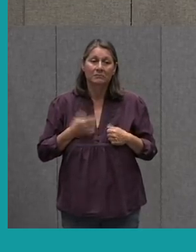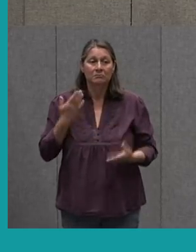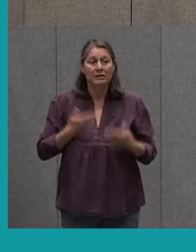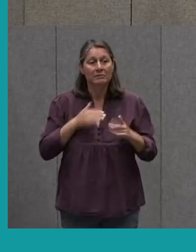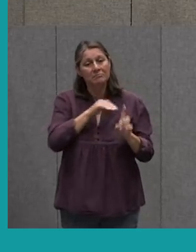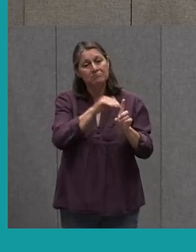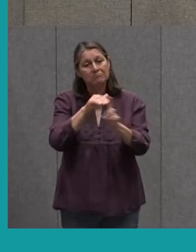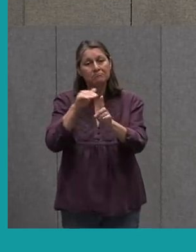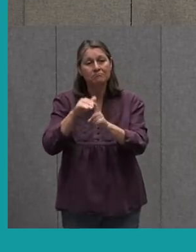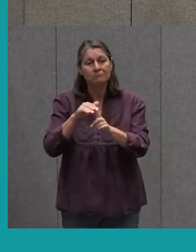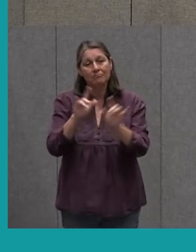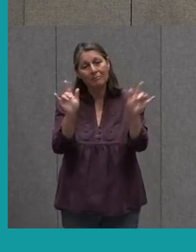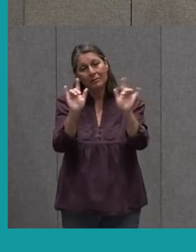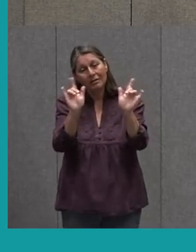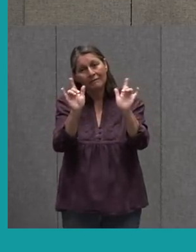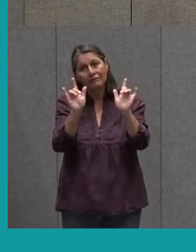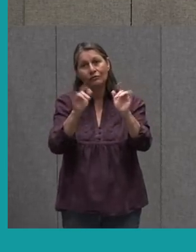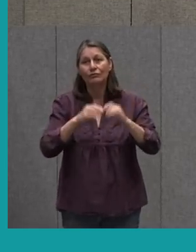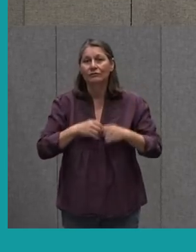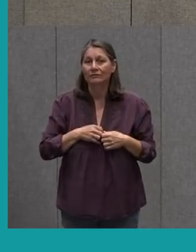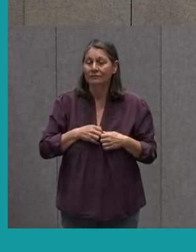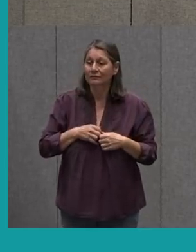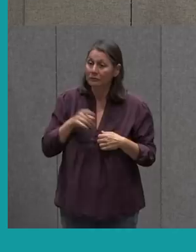They're Special Maybe You